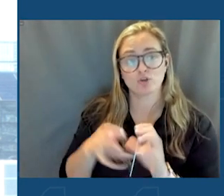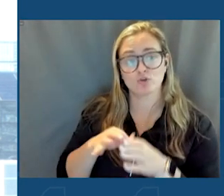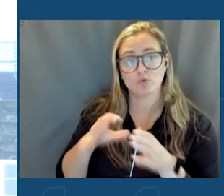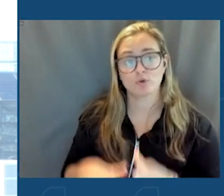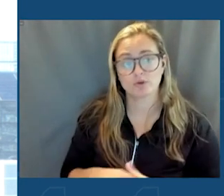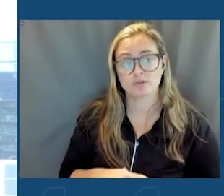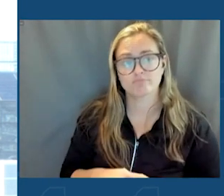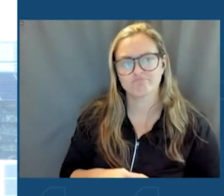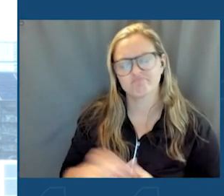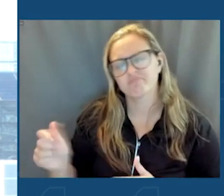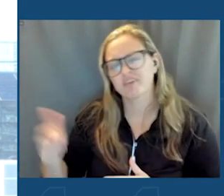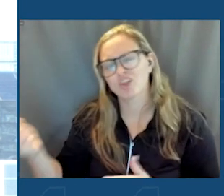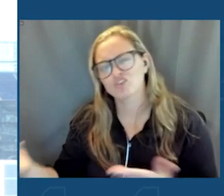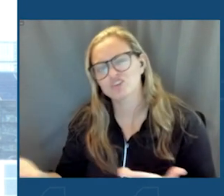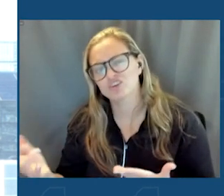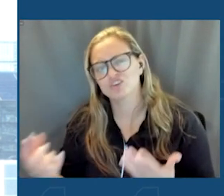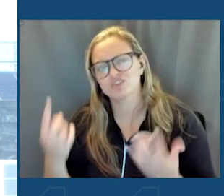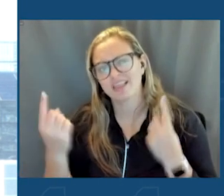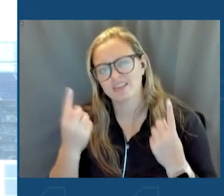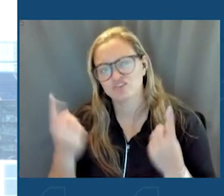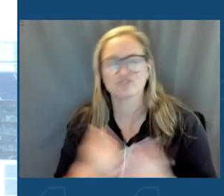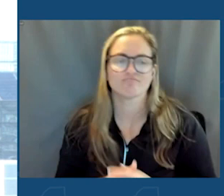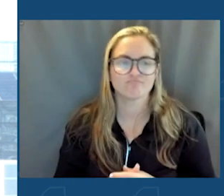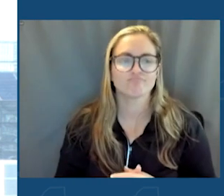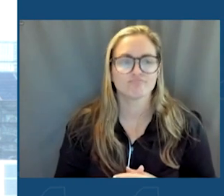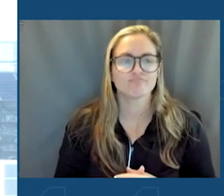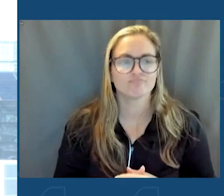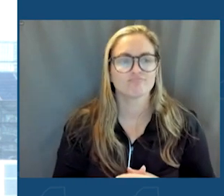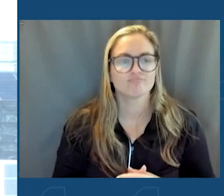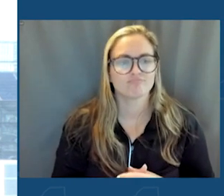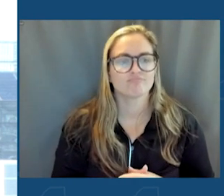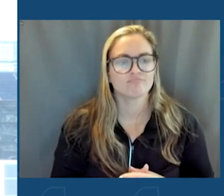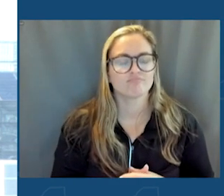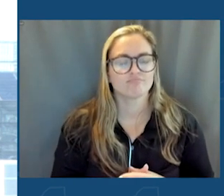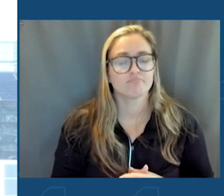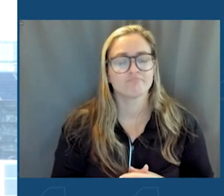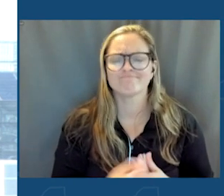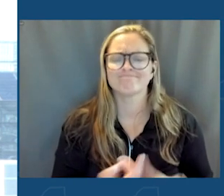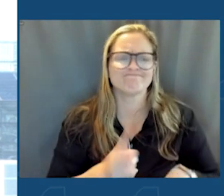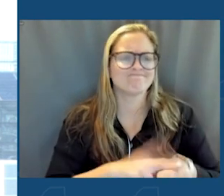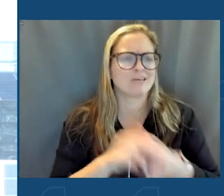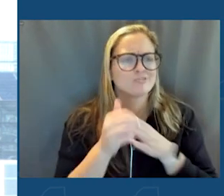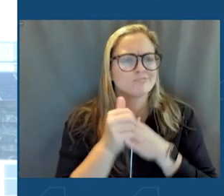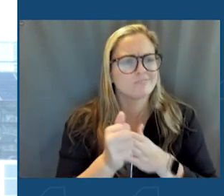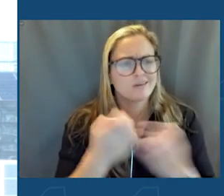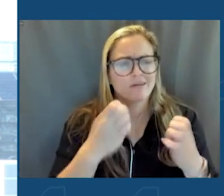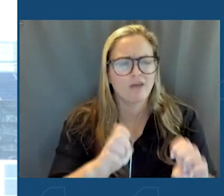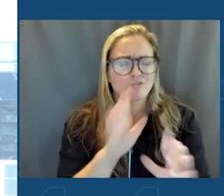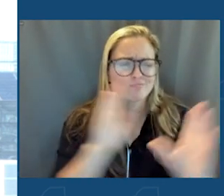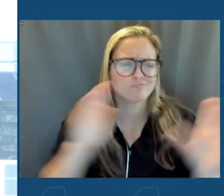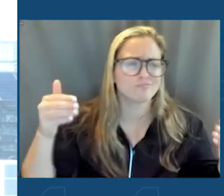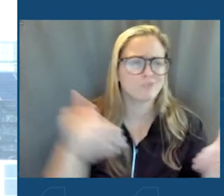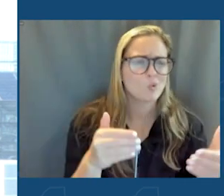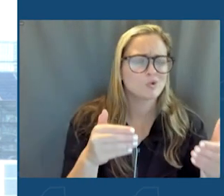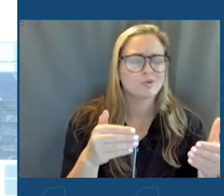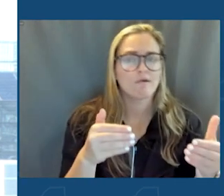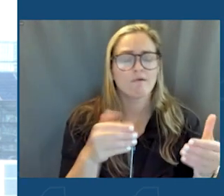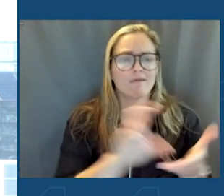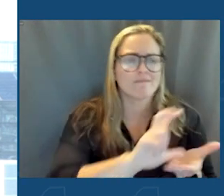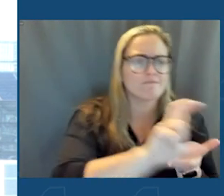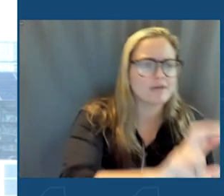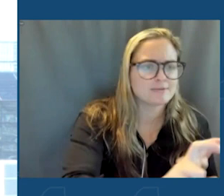others, and thinkers. This is a truly nation-leading effort focusing on leveraging investment and expertise